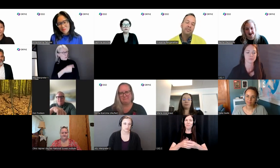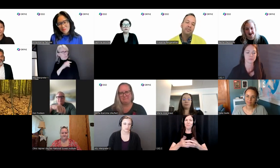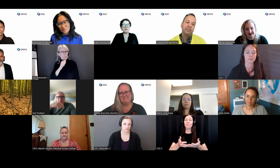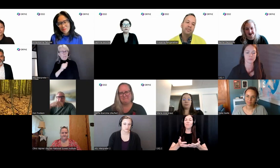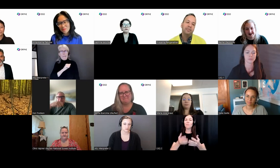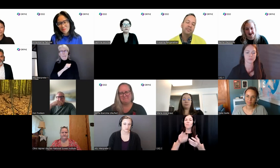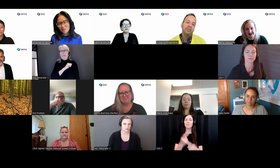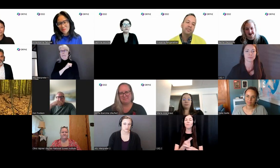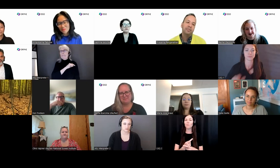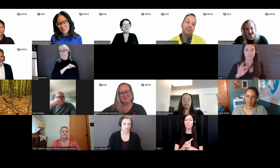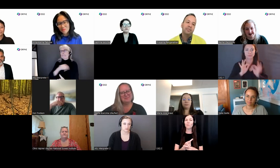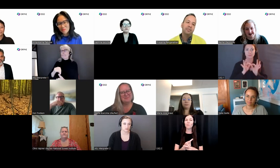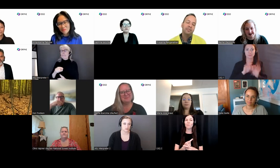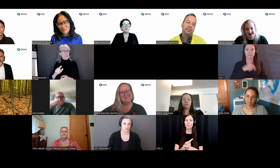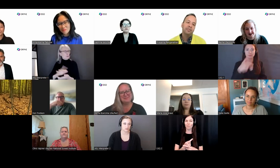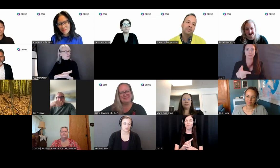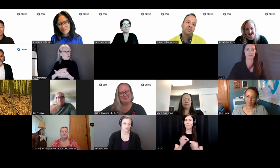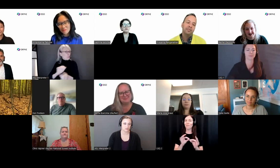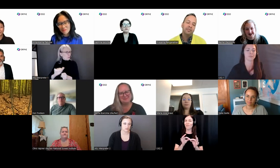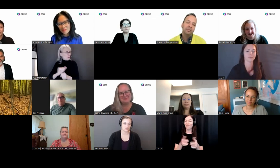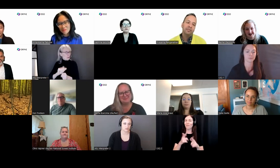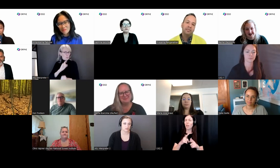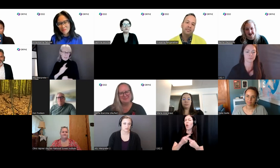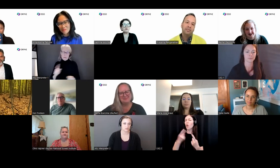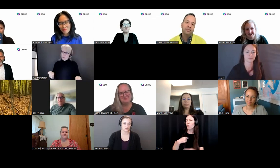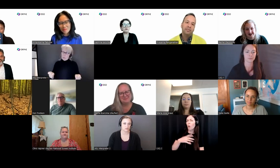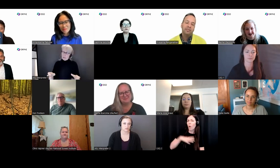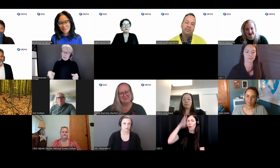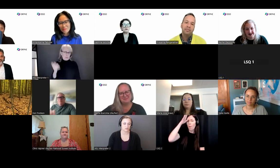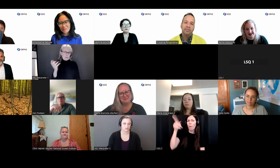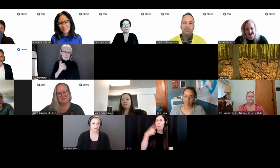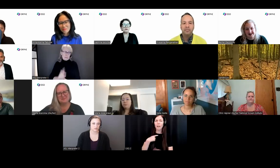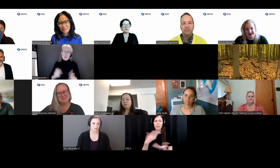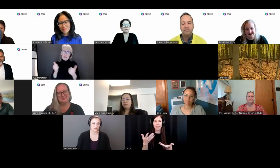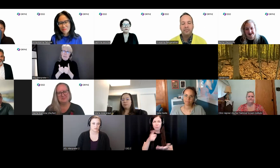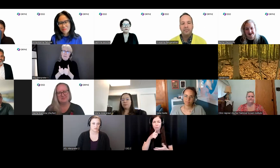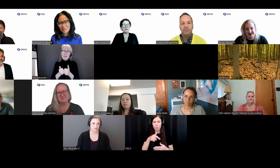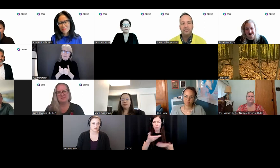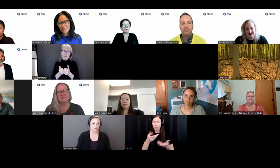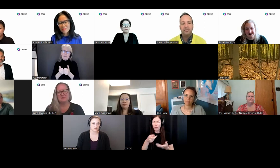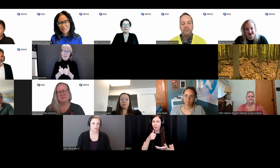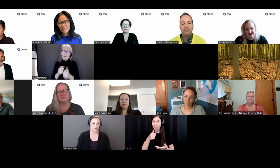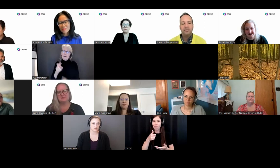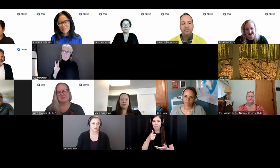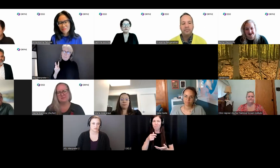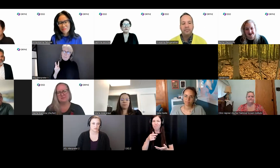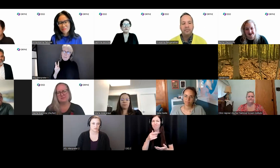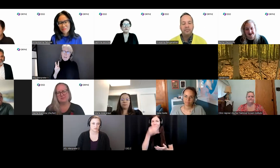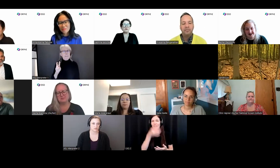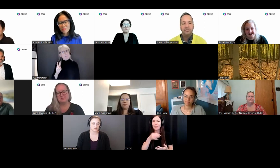end up going into the film industry? Because the wheelchair would have made things quite difficult. That made me think.